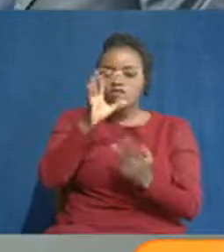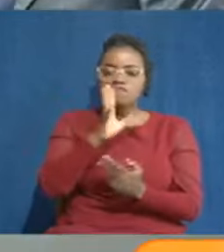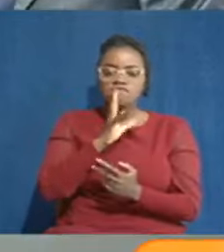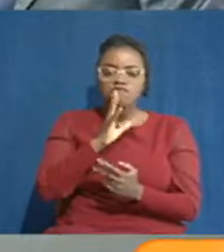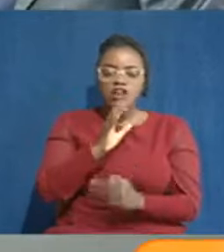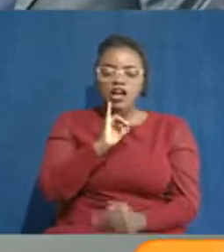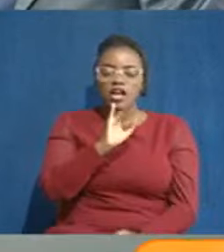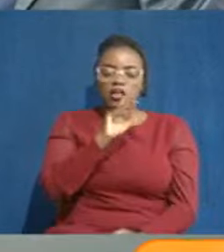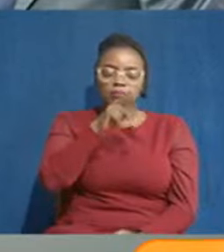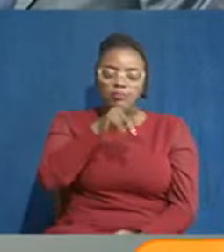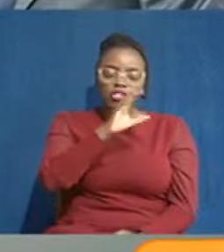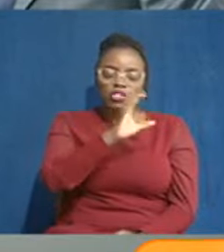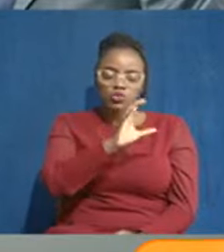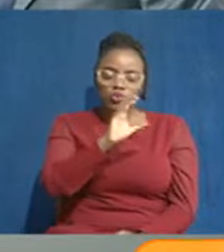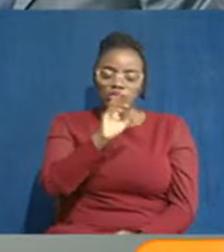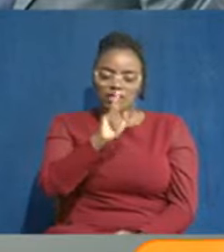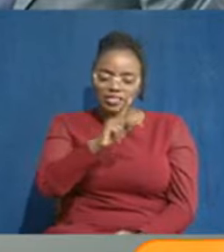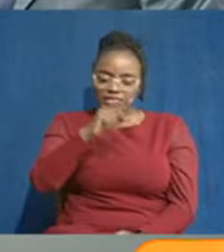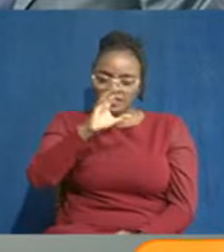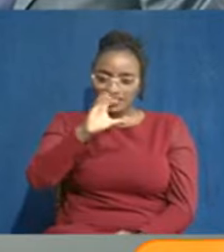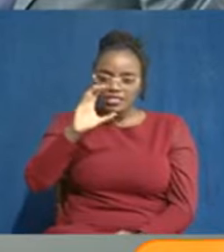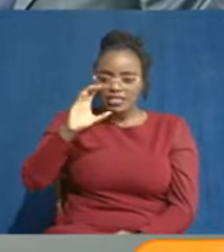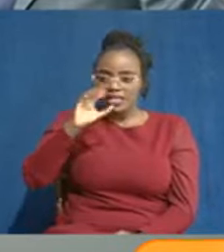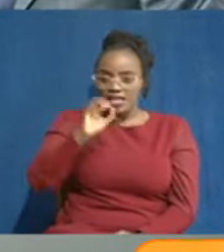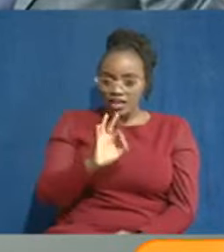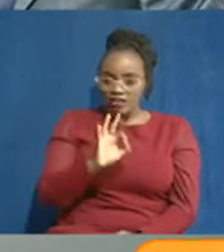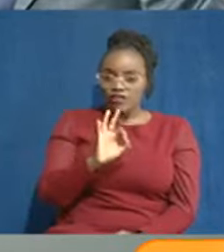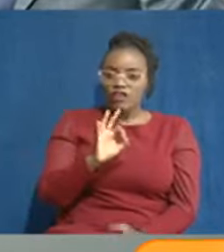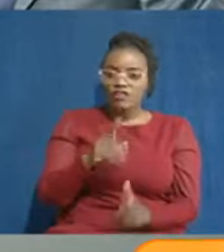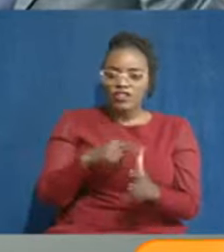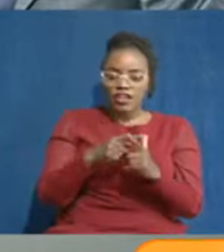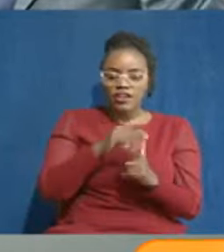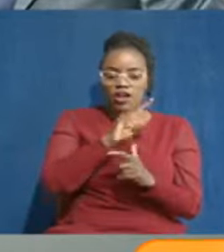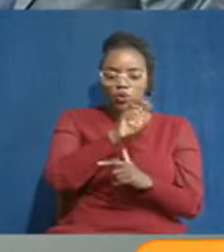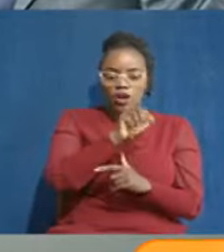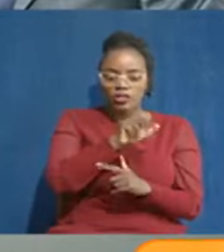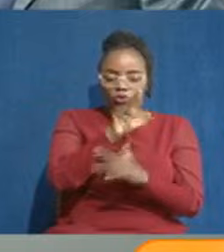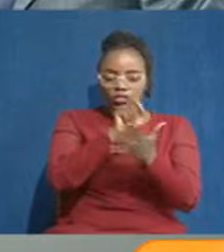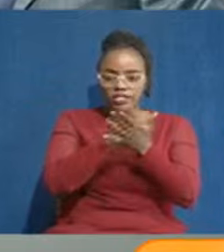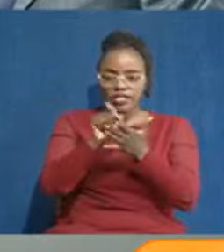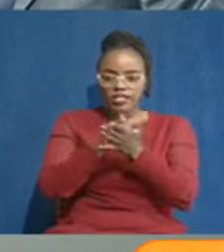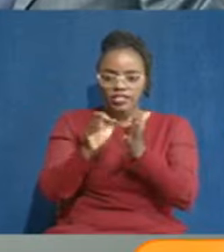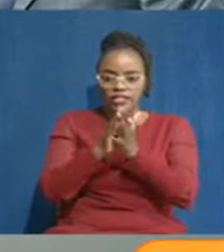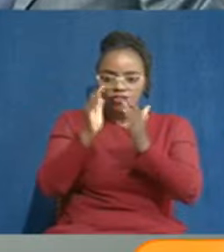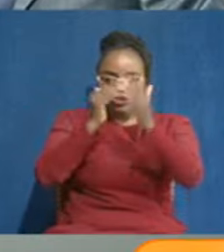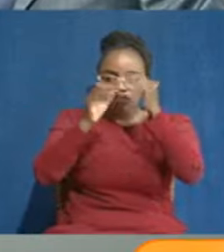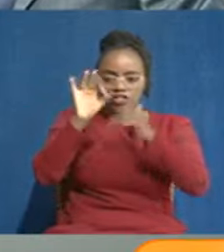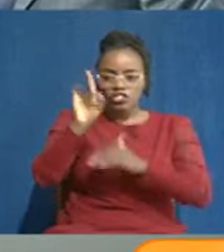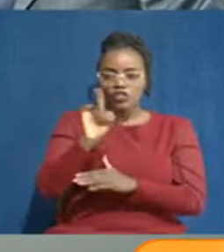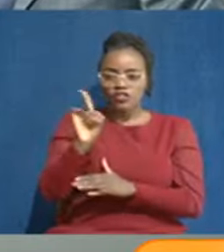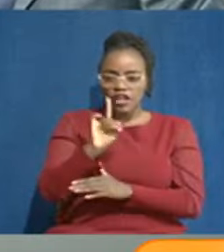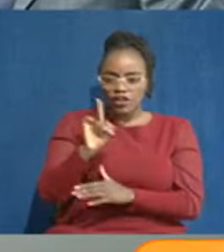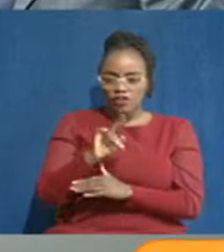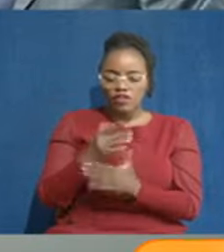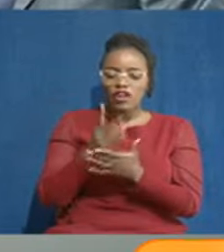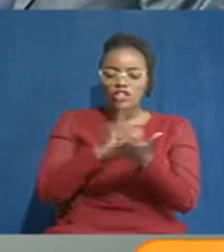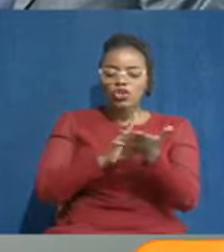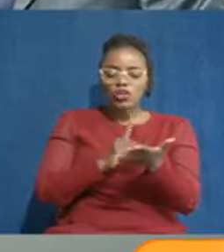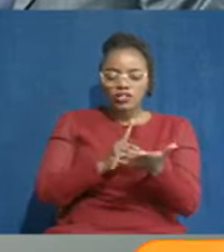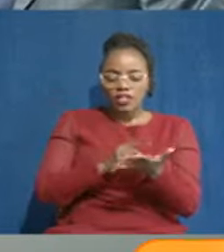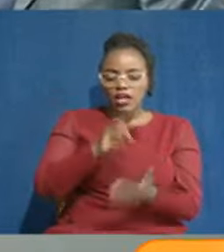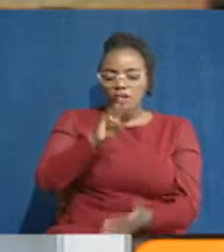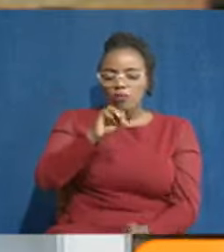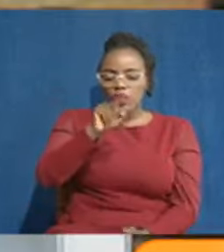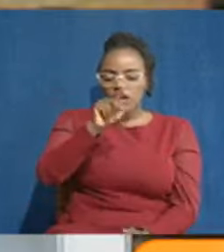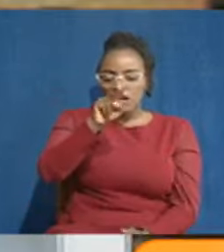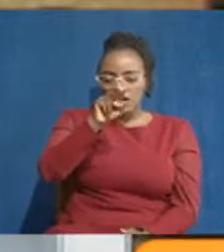IPUCCFJNC, and Dr. Maloba Wekesa, Wasu Chapter Secretary, University of Nairobi. Dr. Charles Mukwai, the Secretary General of